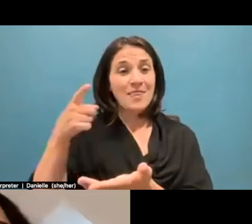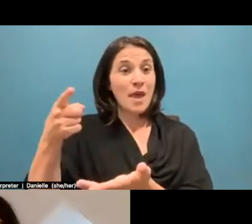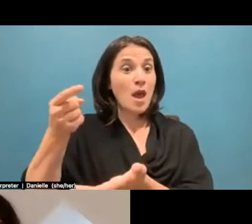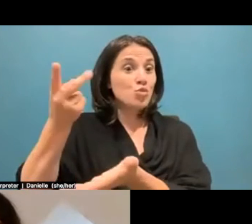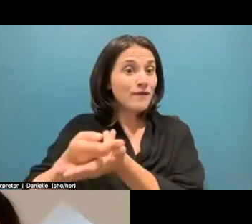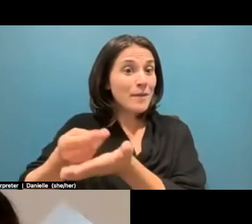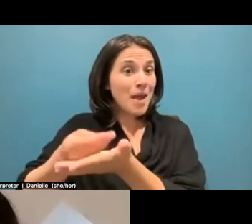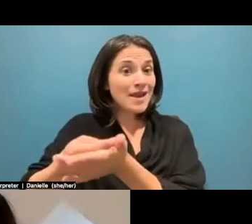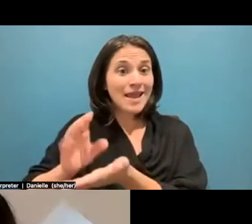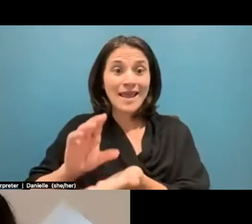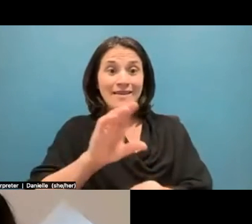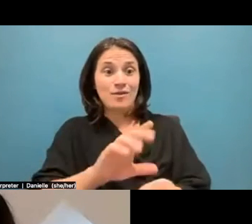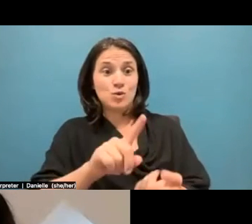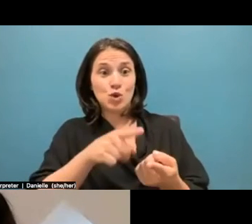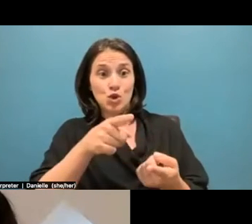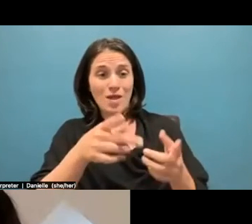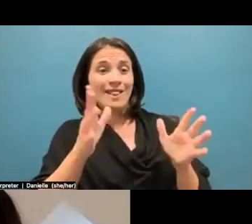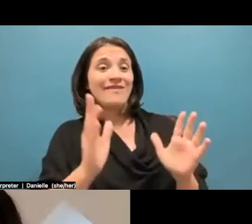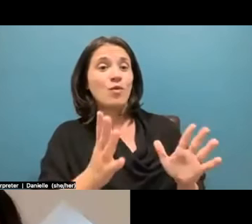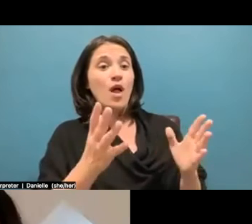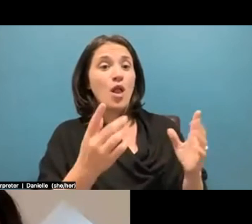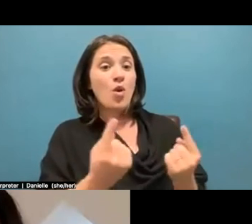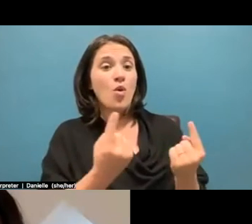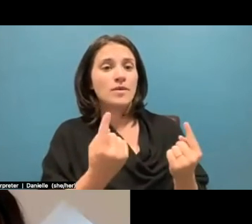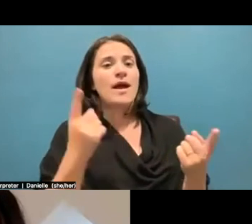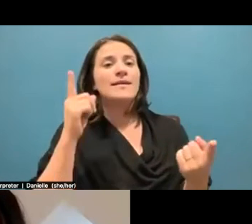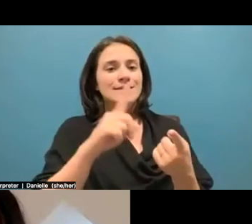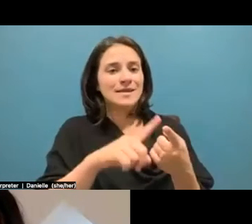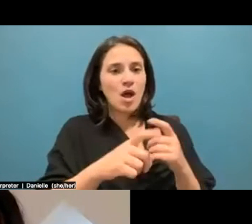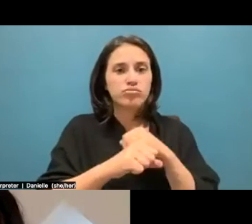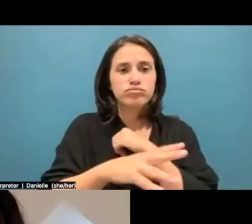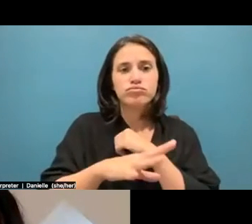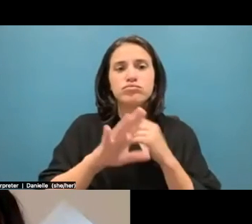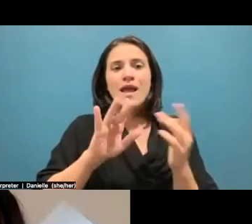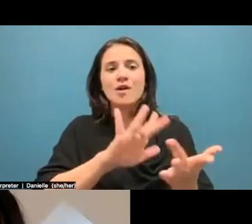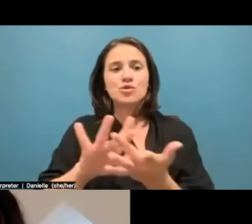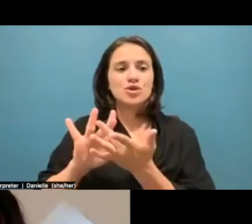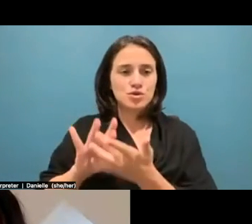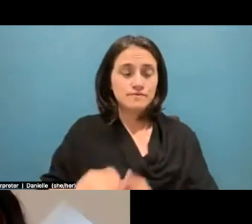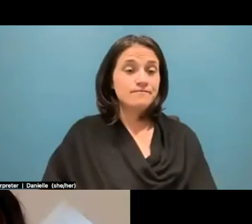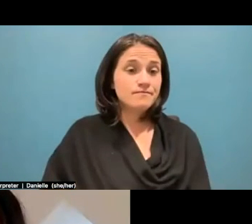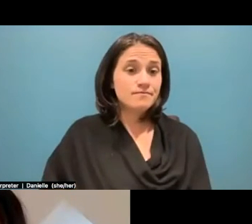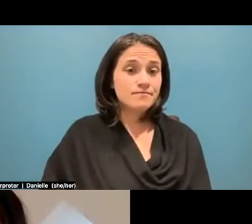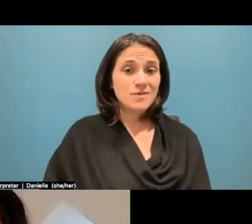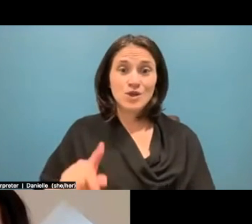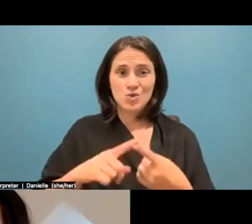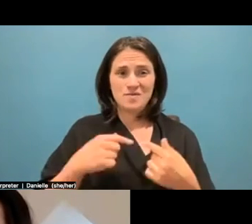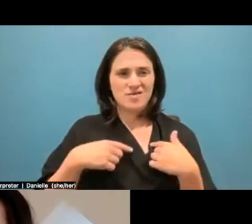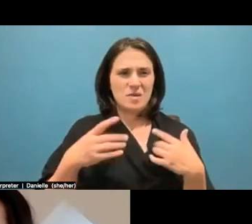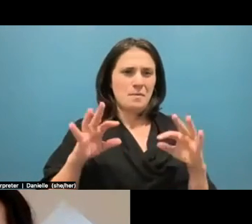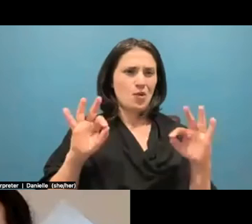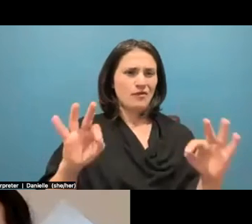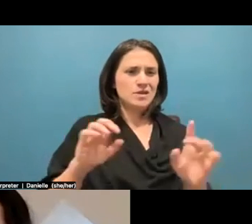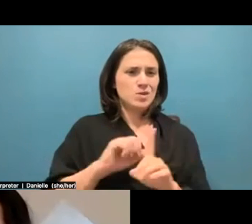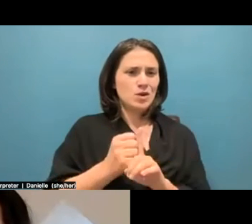And then when you're done with the project, they help you get the project out there and then they help you do outreach. And to me, that's sort of a dream situation. Um,